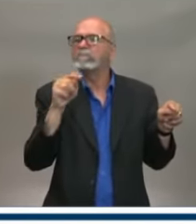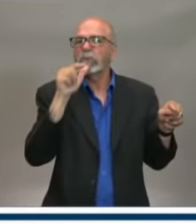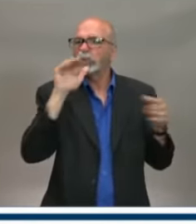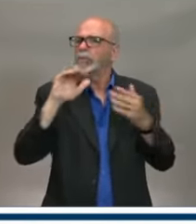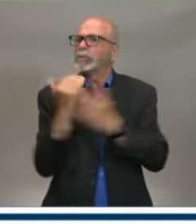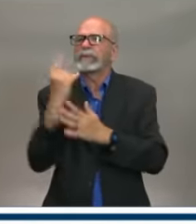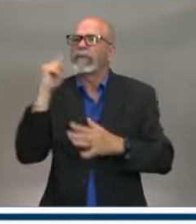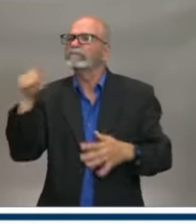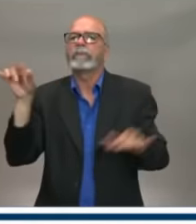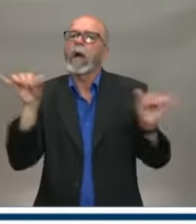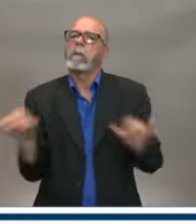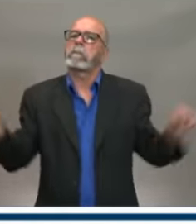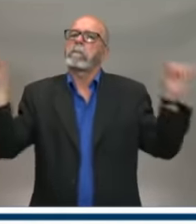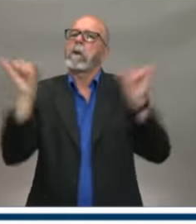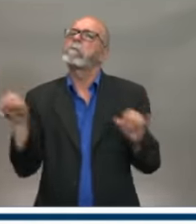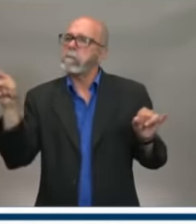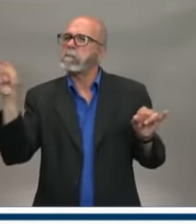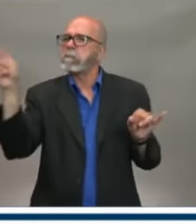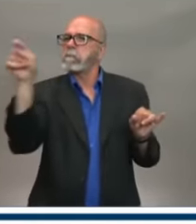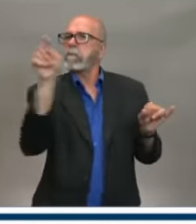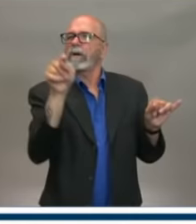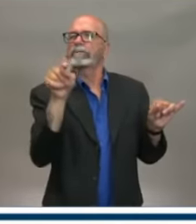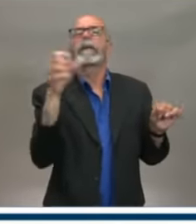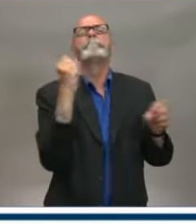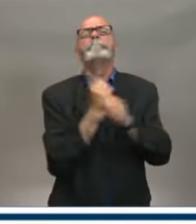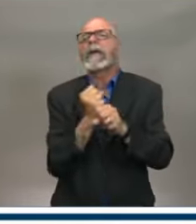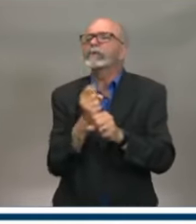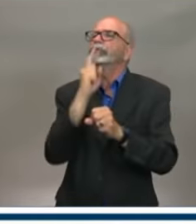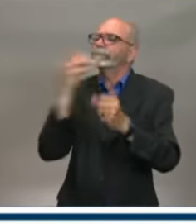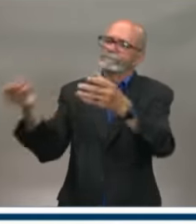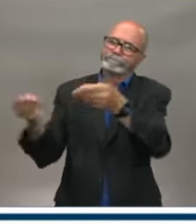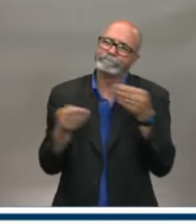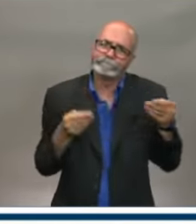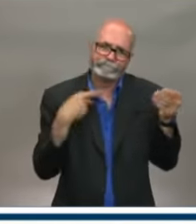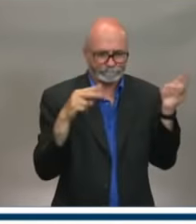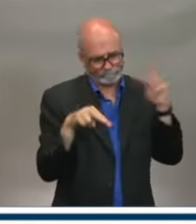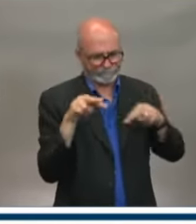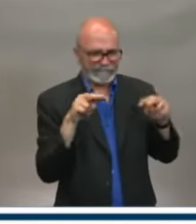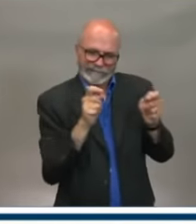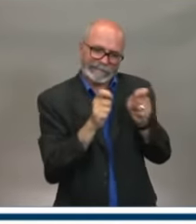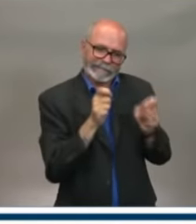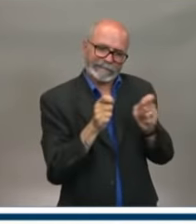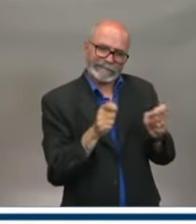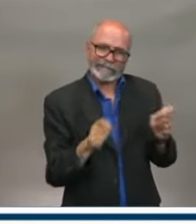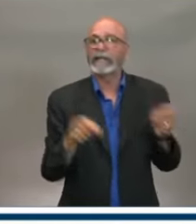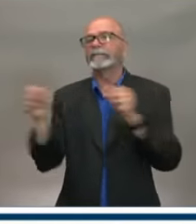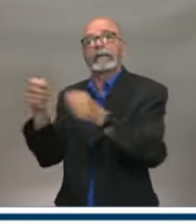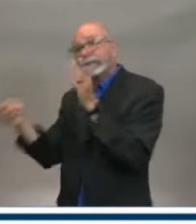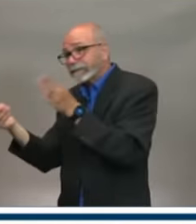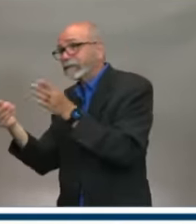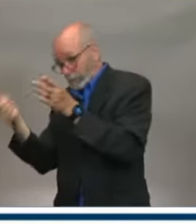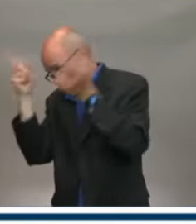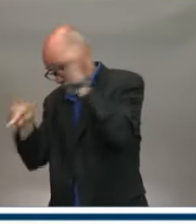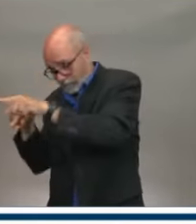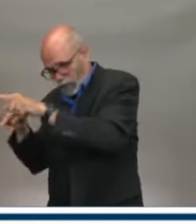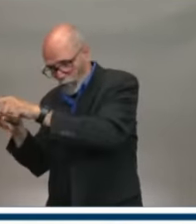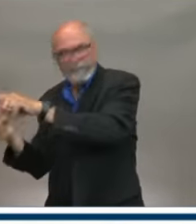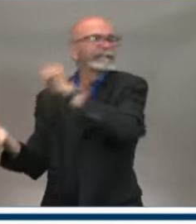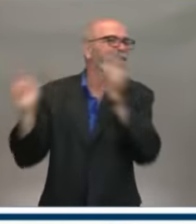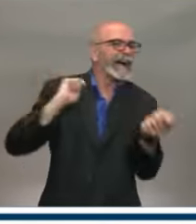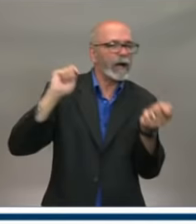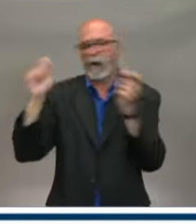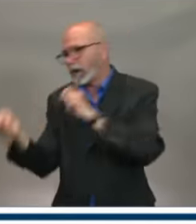and making some recommendations on some changes in some areas, and today we were able to give them a formal